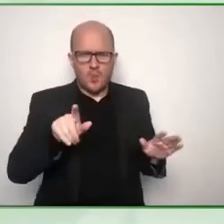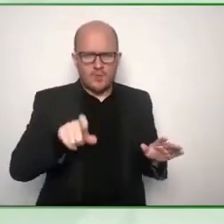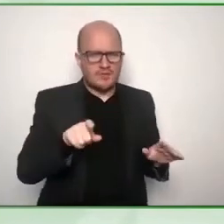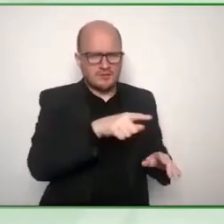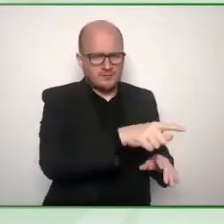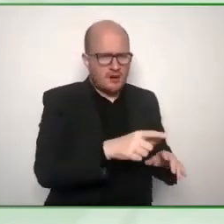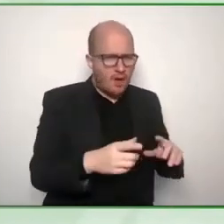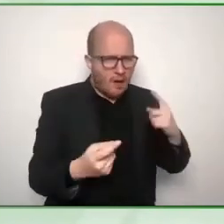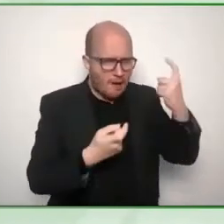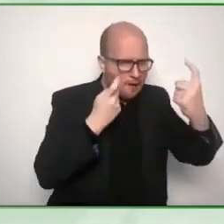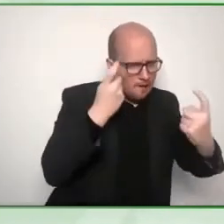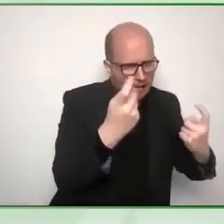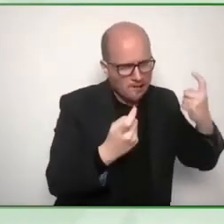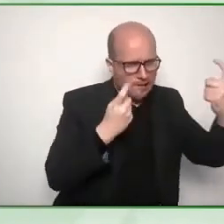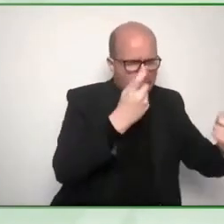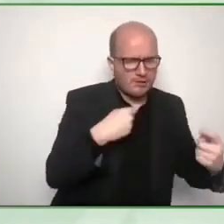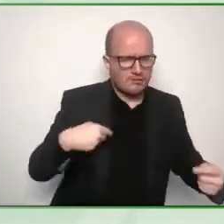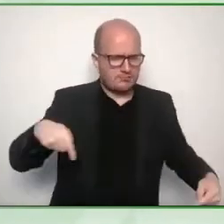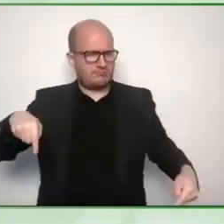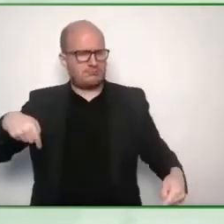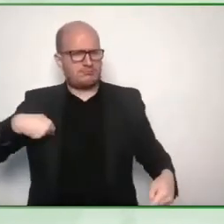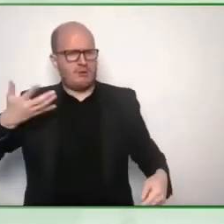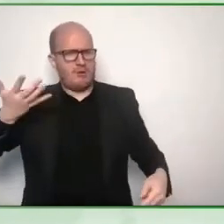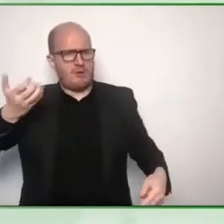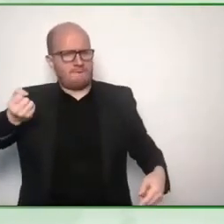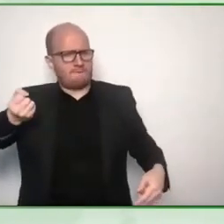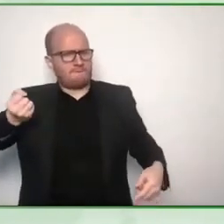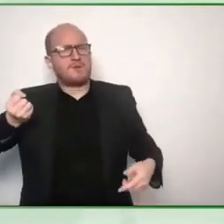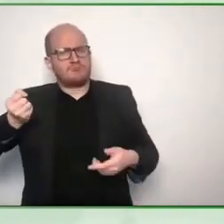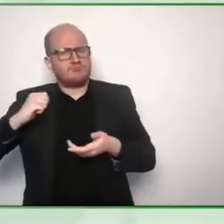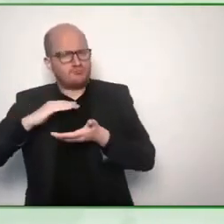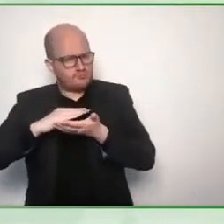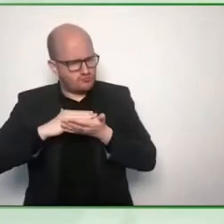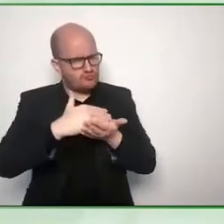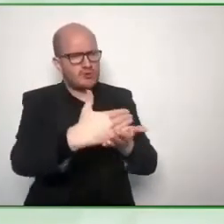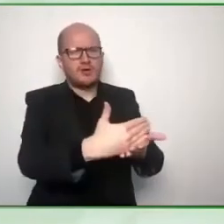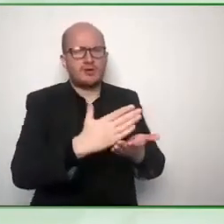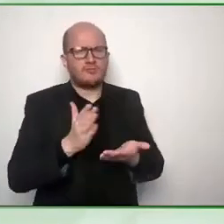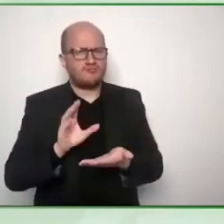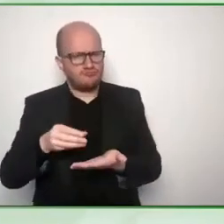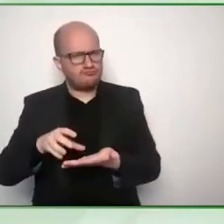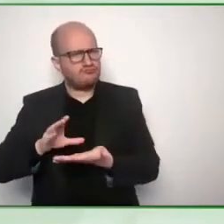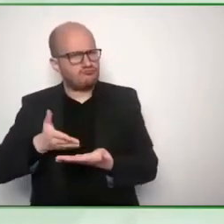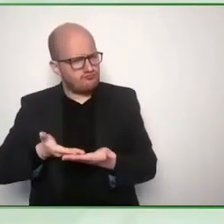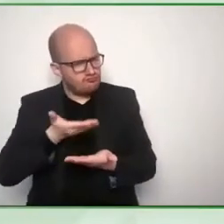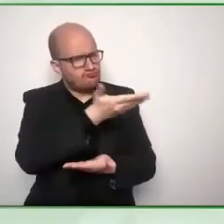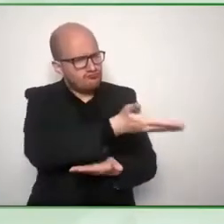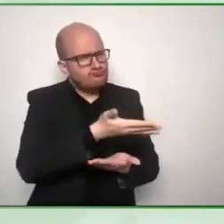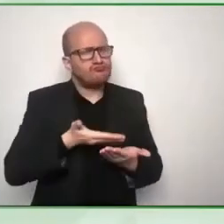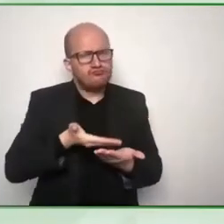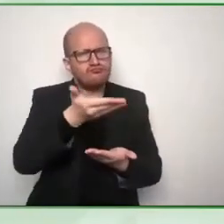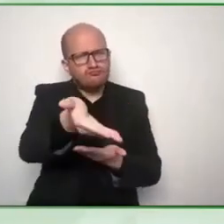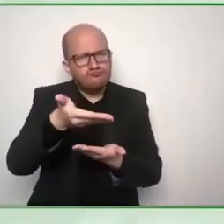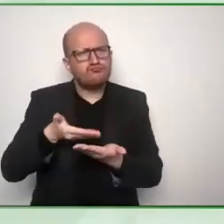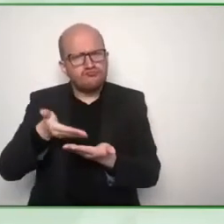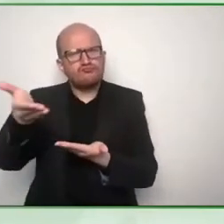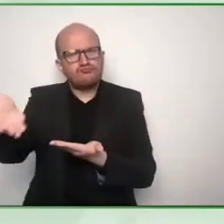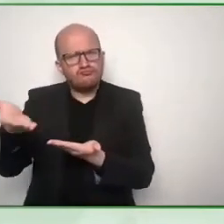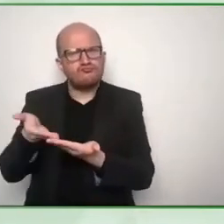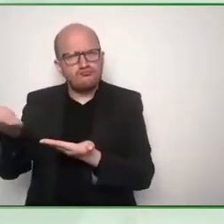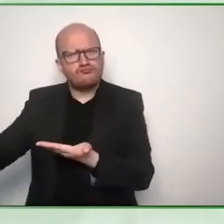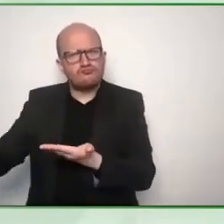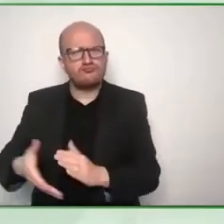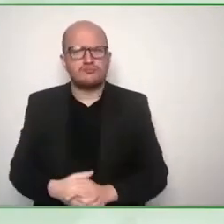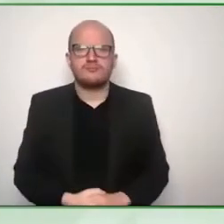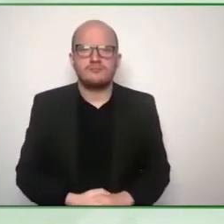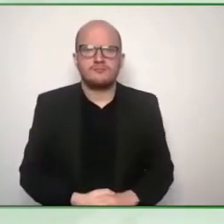and it should be ours it should be shared and should be replicated as much as possible fantastic and also i'd like to take the